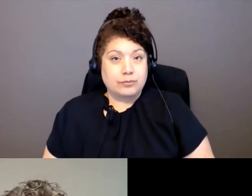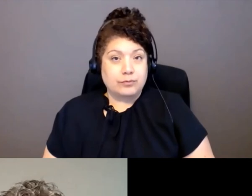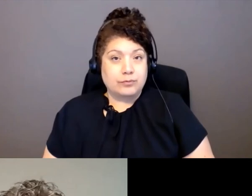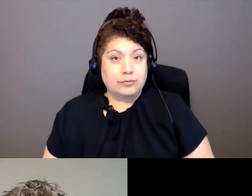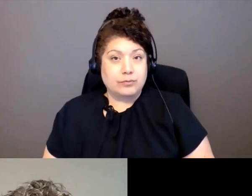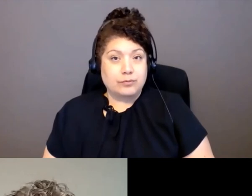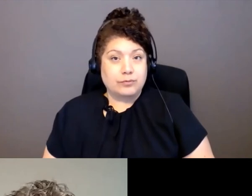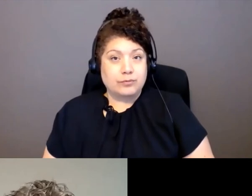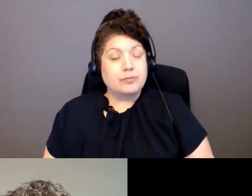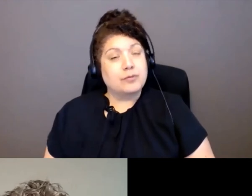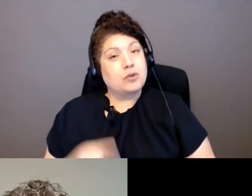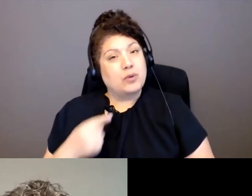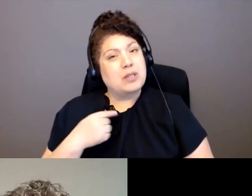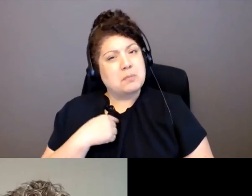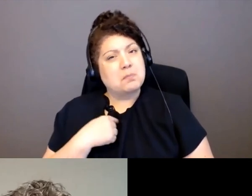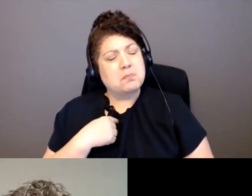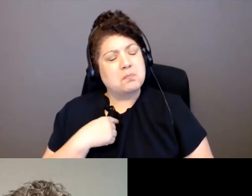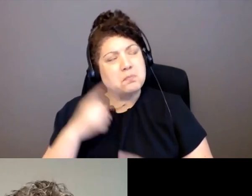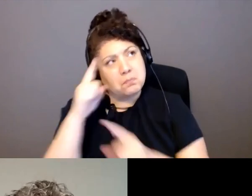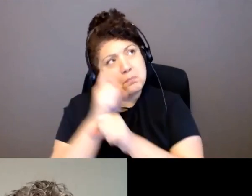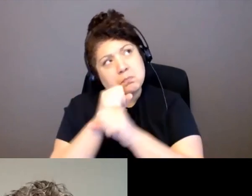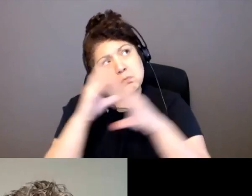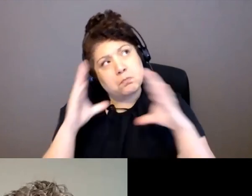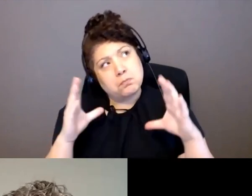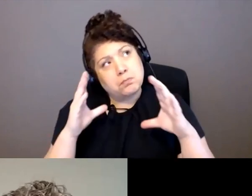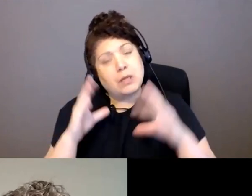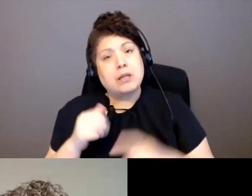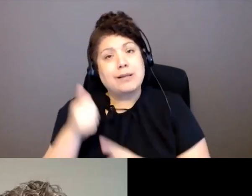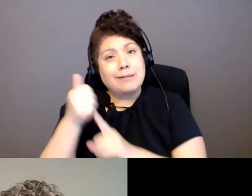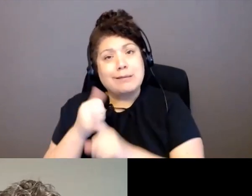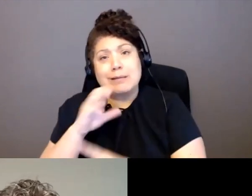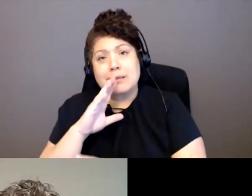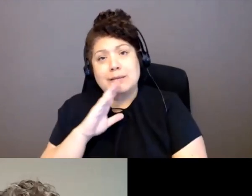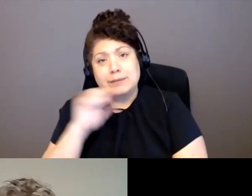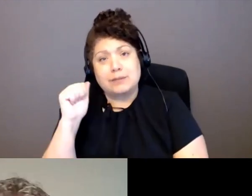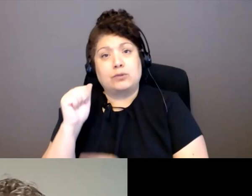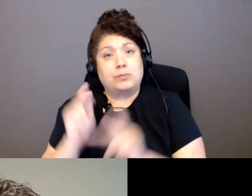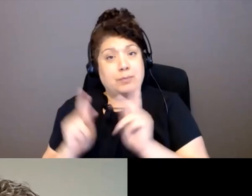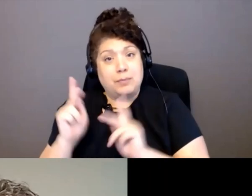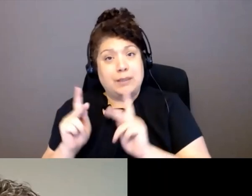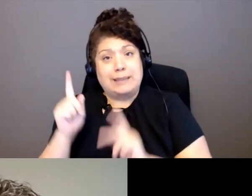just imagine what the elders are going through at the moment.